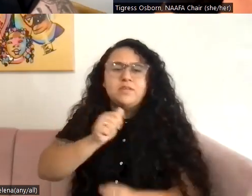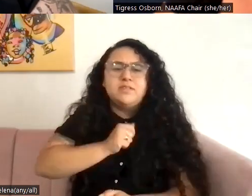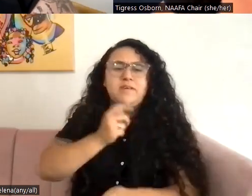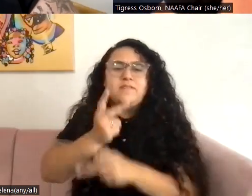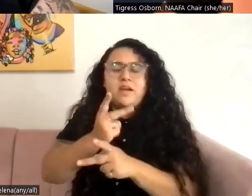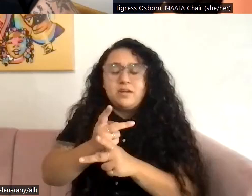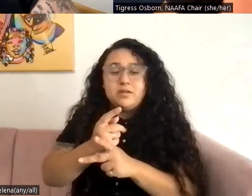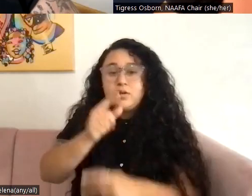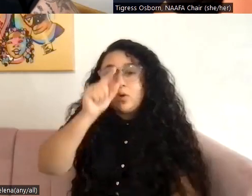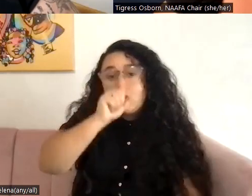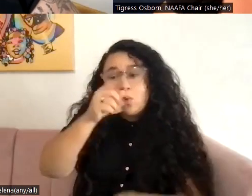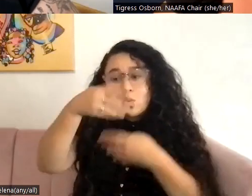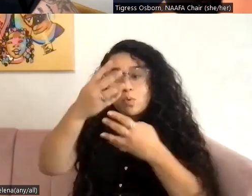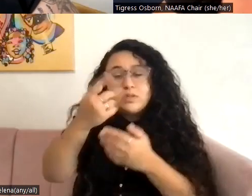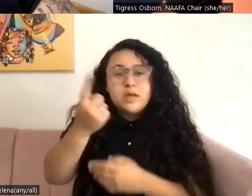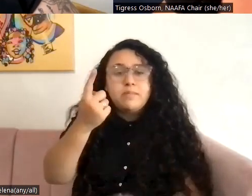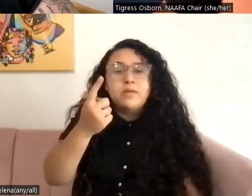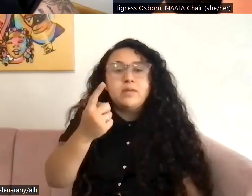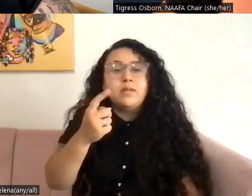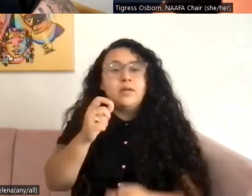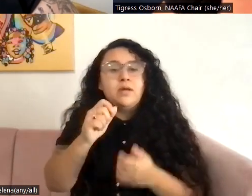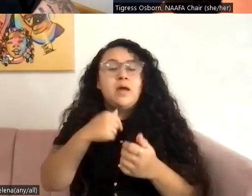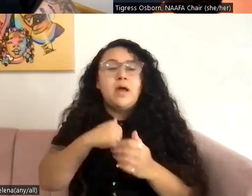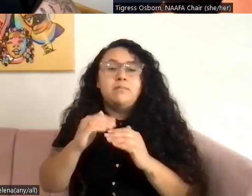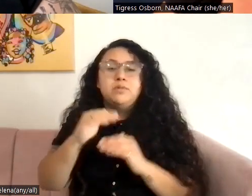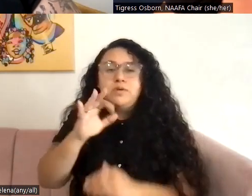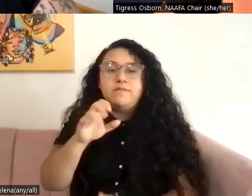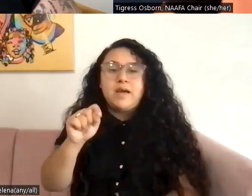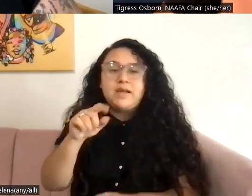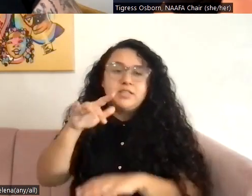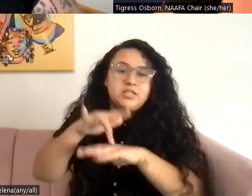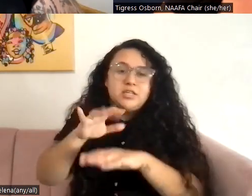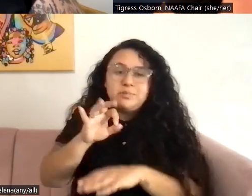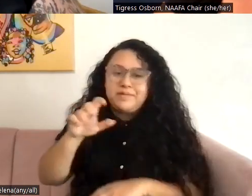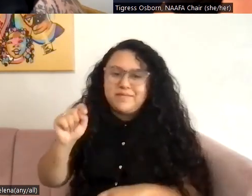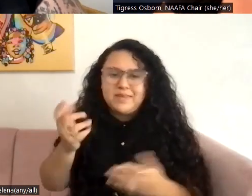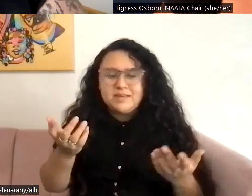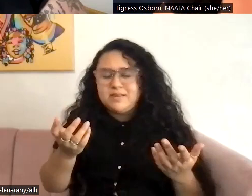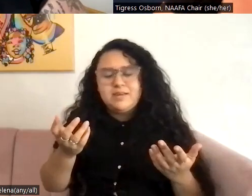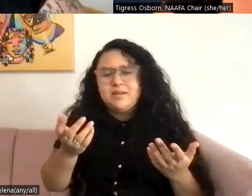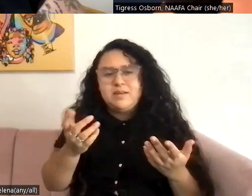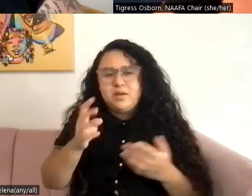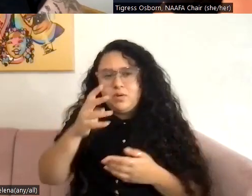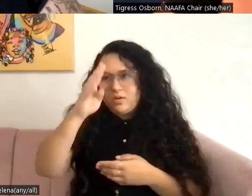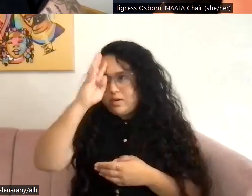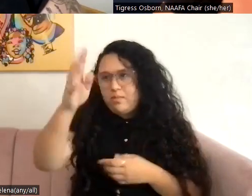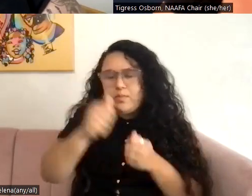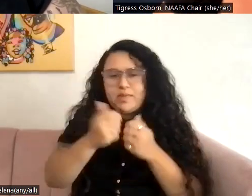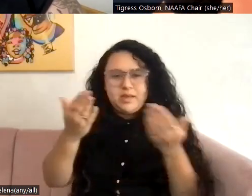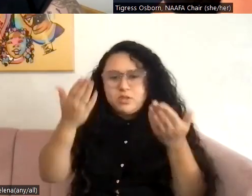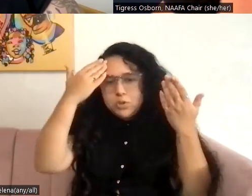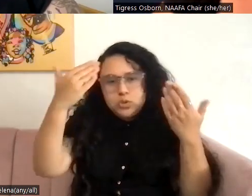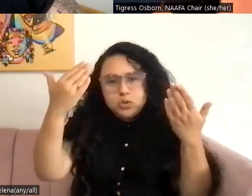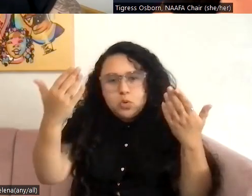just Googling, you're trying to Google something like how can I, I'm too fat to reach my feet. You're going to come up with all kinds of stuff that you don't want to know about on the internet,